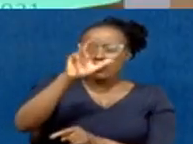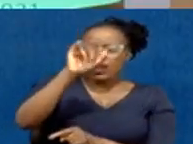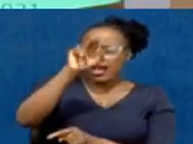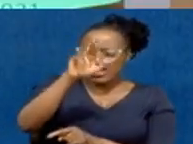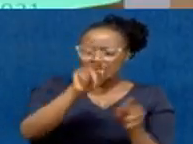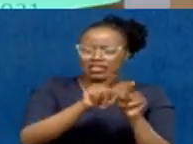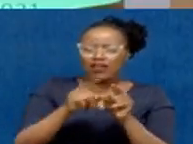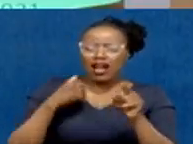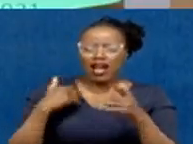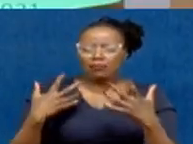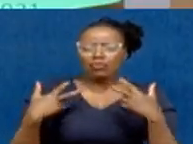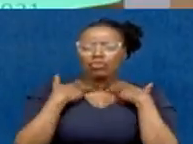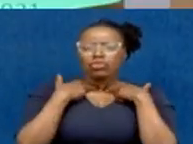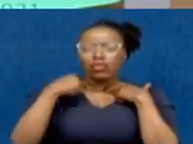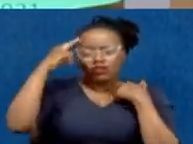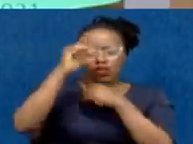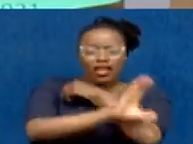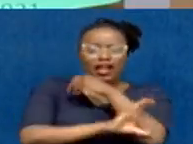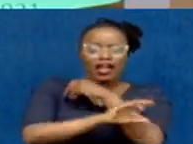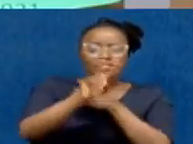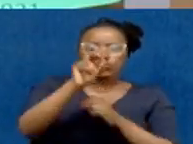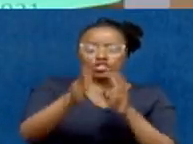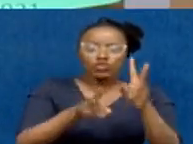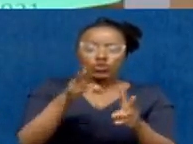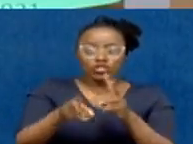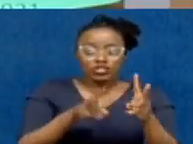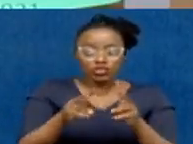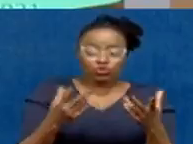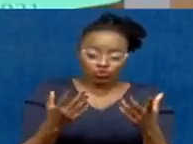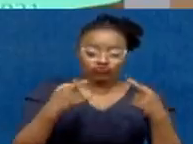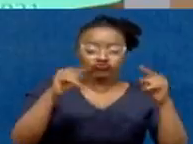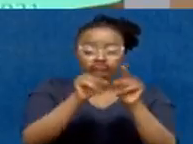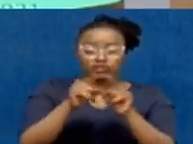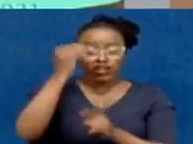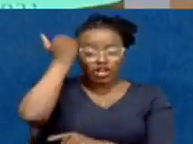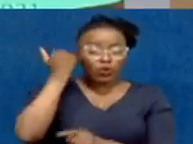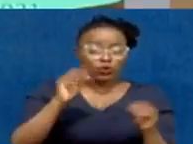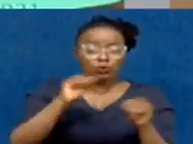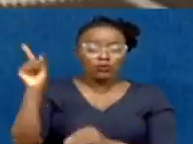dealing a major setback to the country's 2022 election roadmap in courts.